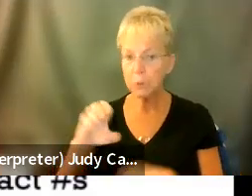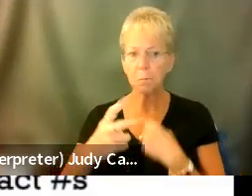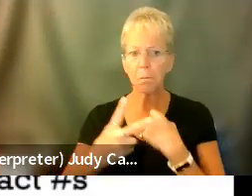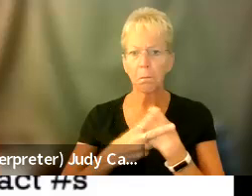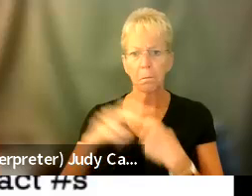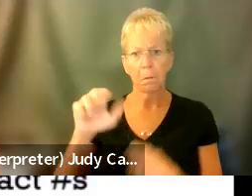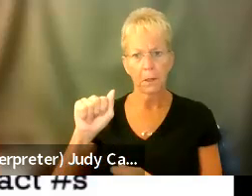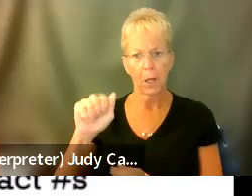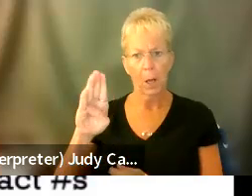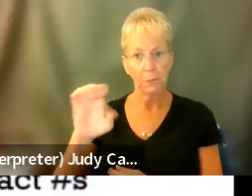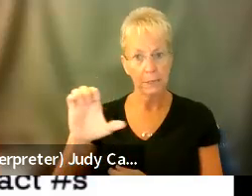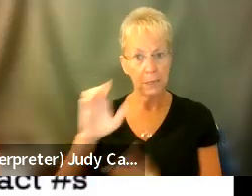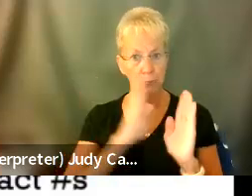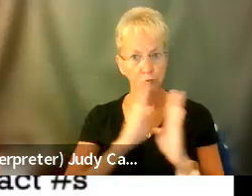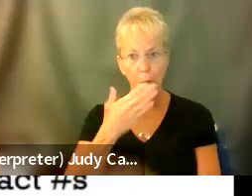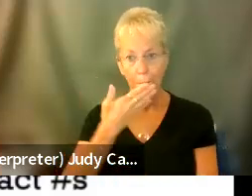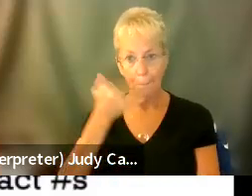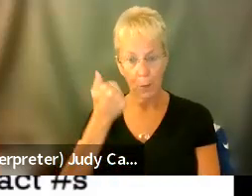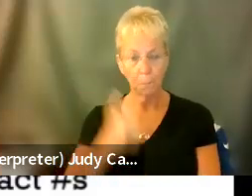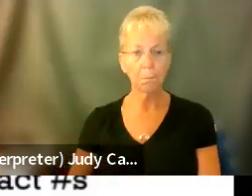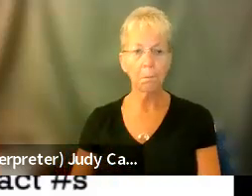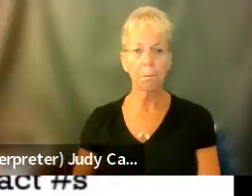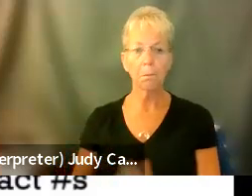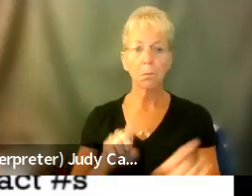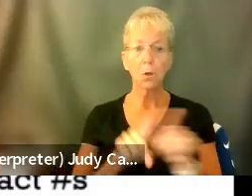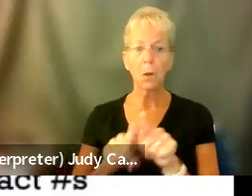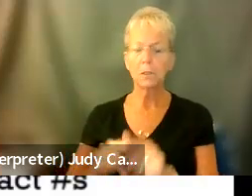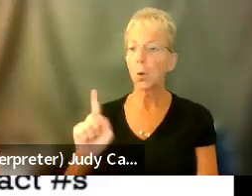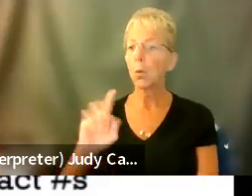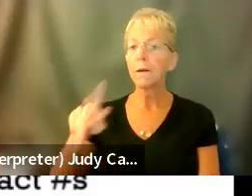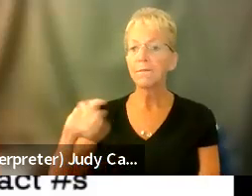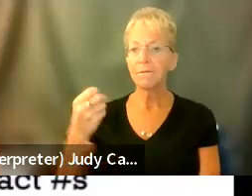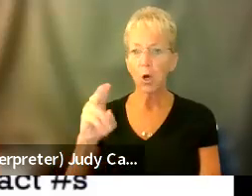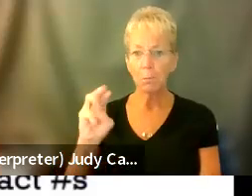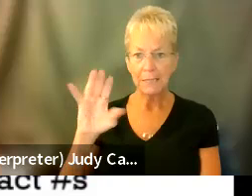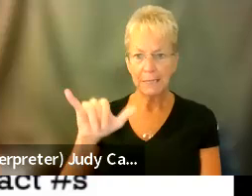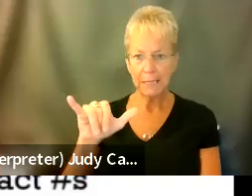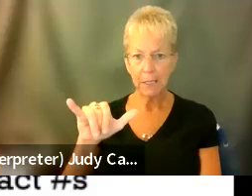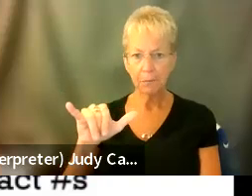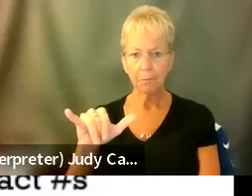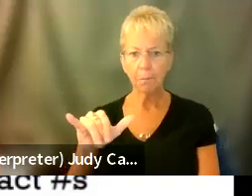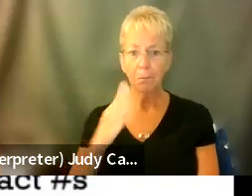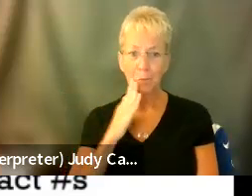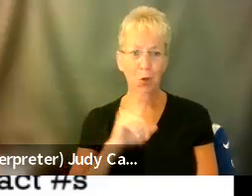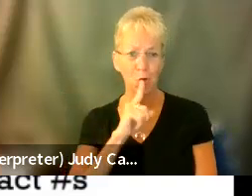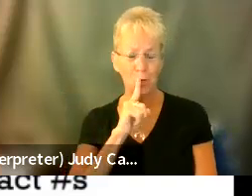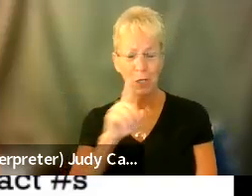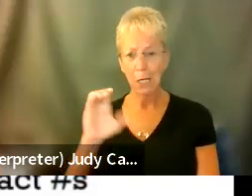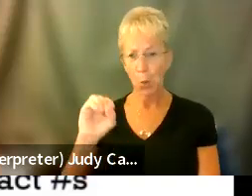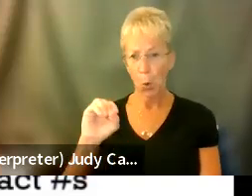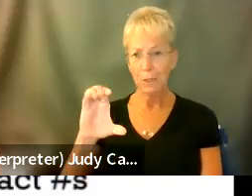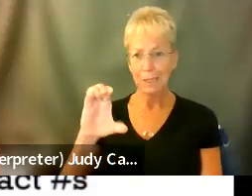alphabetical as well, and preferred pharmacy. And you're like, Christina, this is really, really OCD,